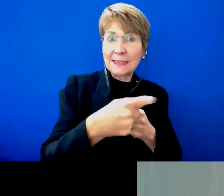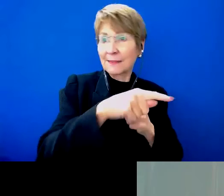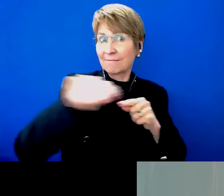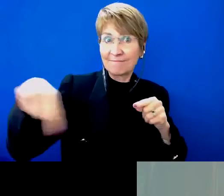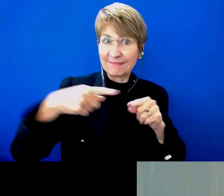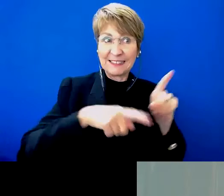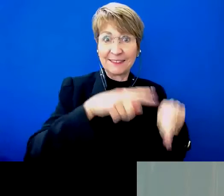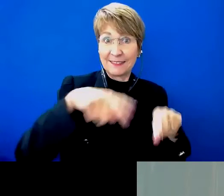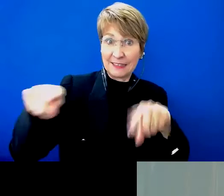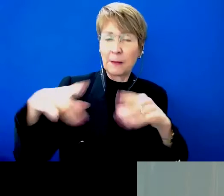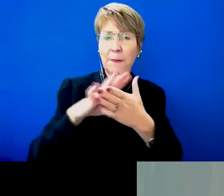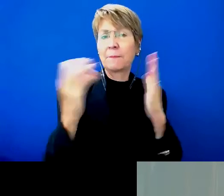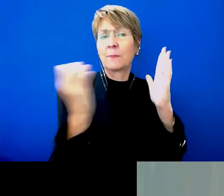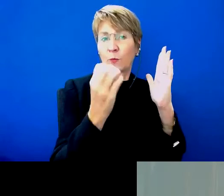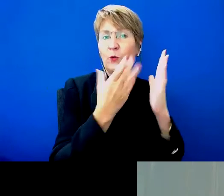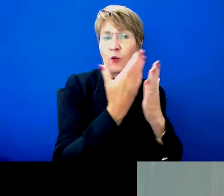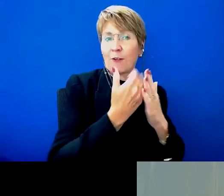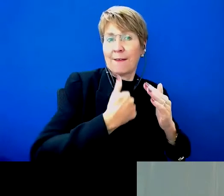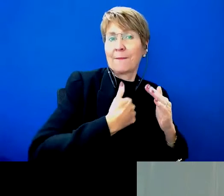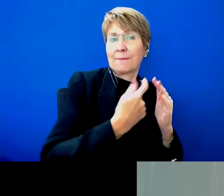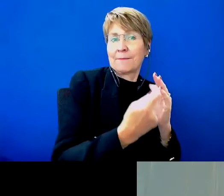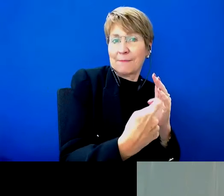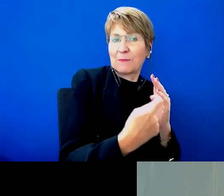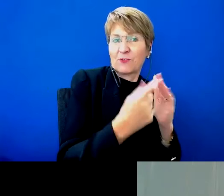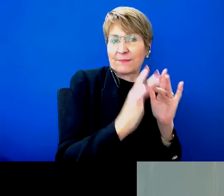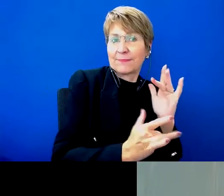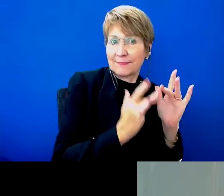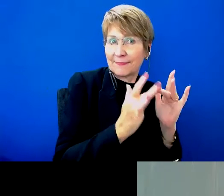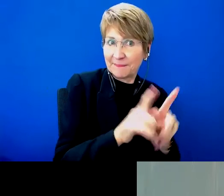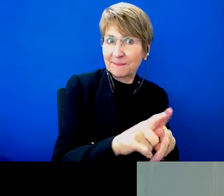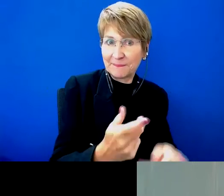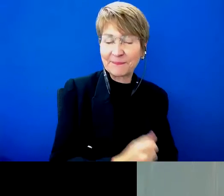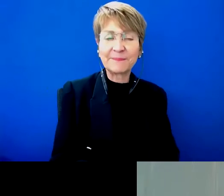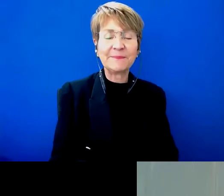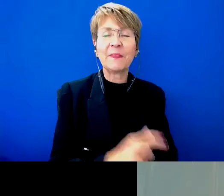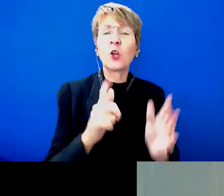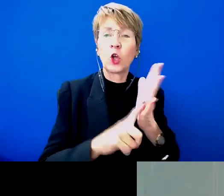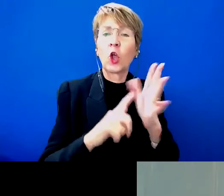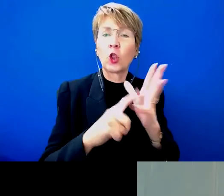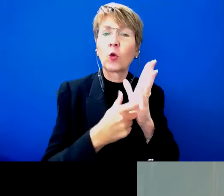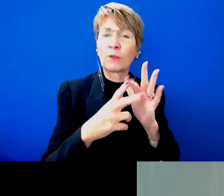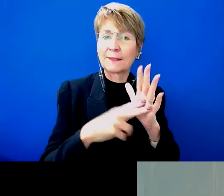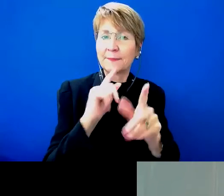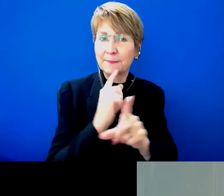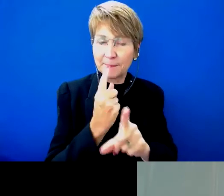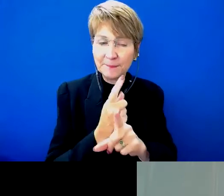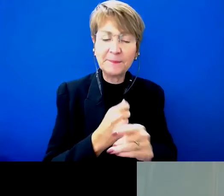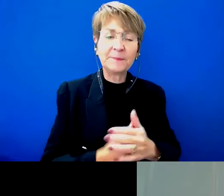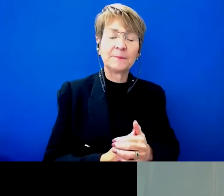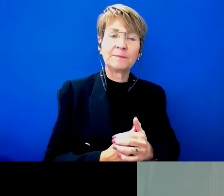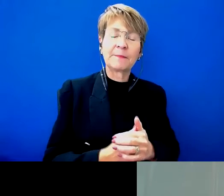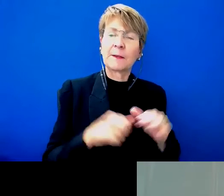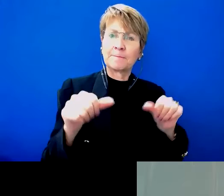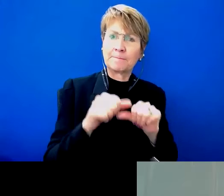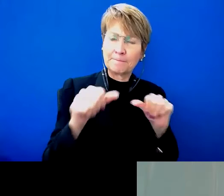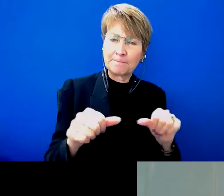base. Great. Thanks, Libby. And as a key player in the AT space, what are